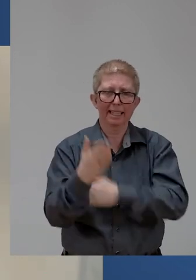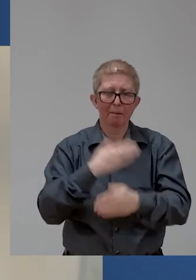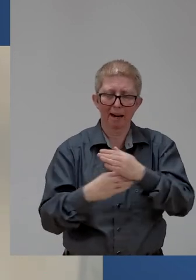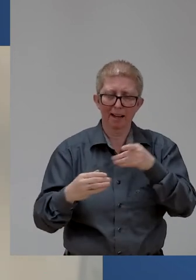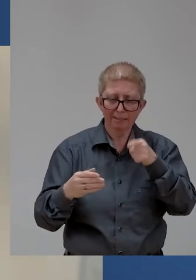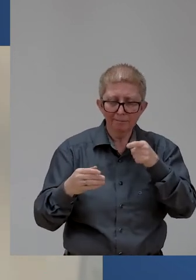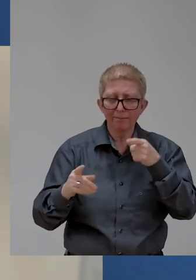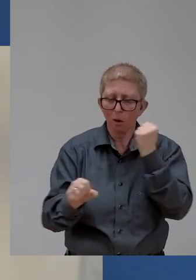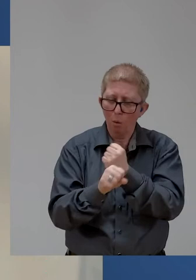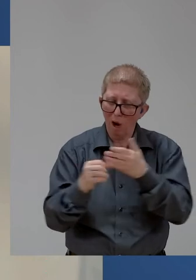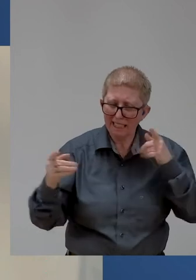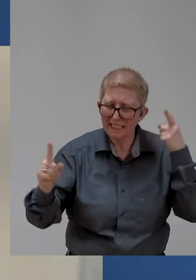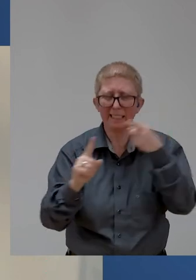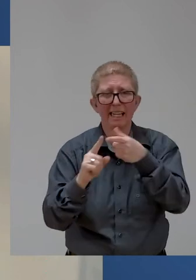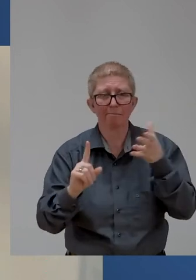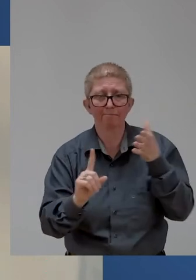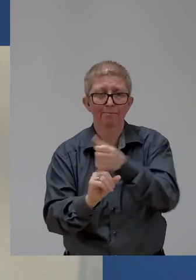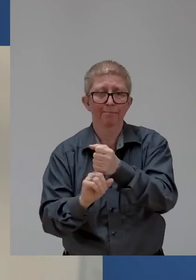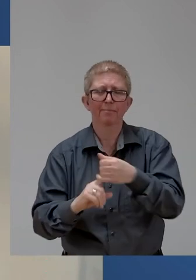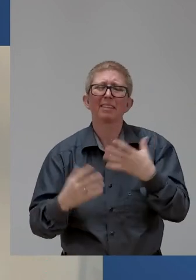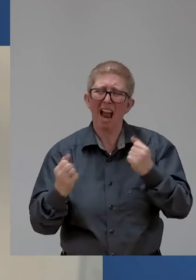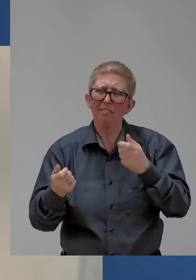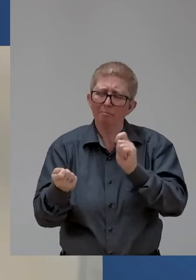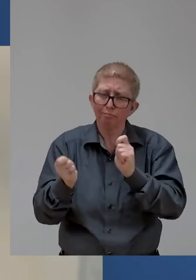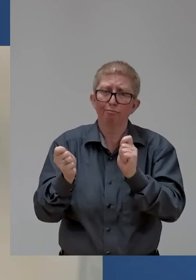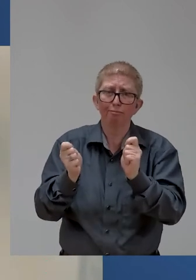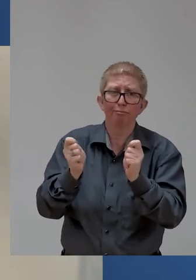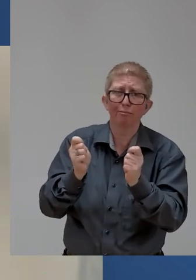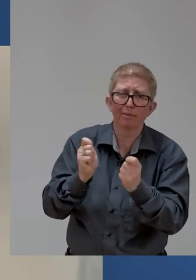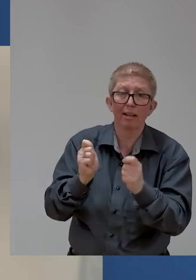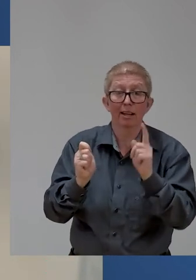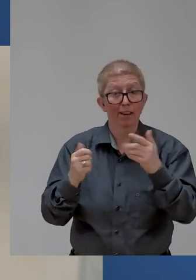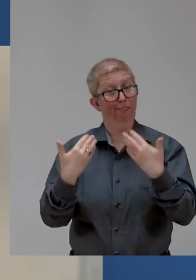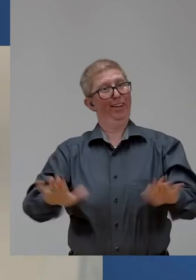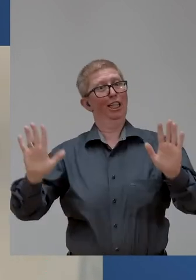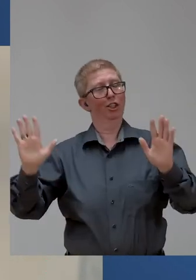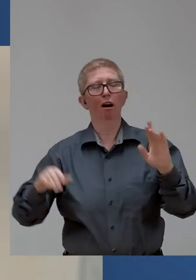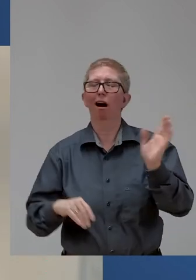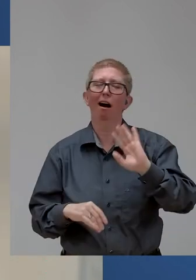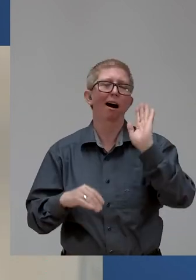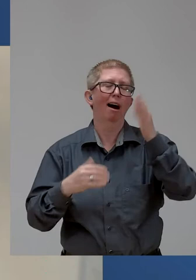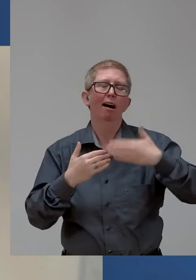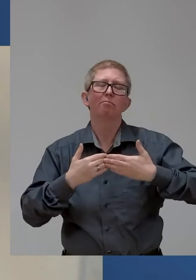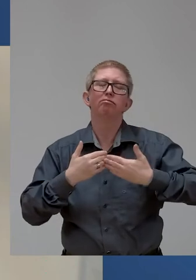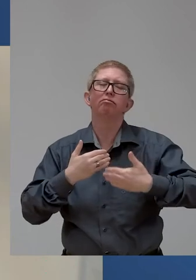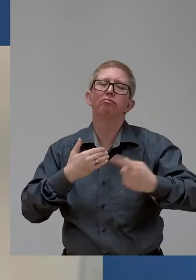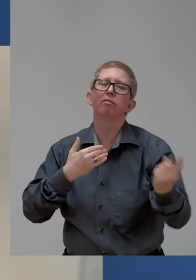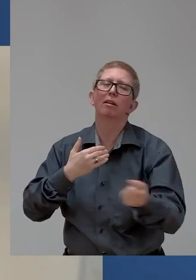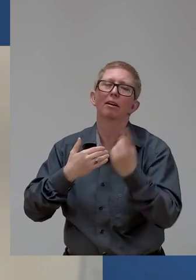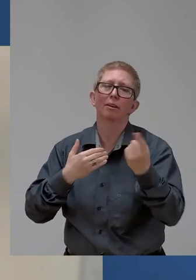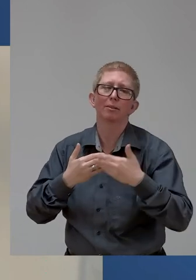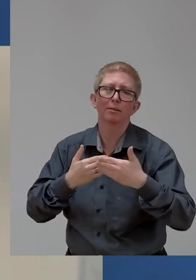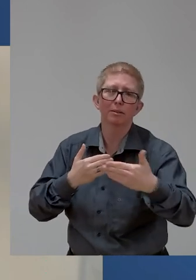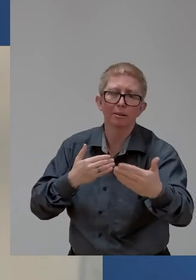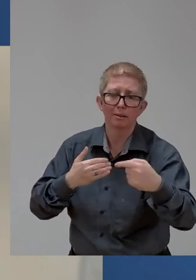We have accomplished a lot over the last years, but have a long way to go. The accessibility steering committee chaired by the delegations of